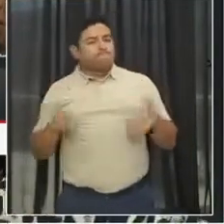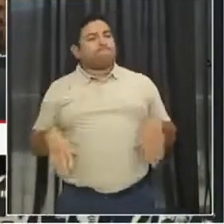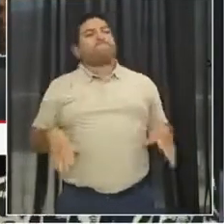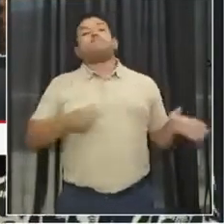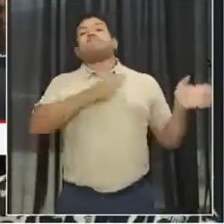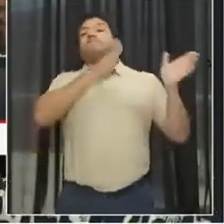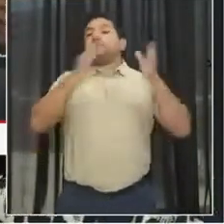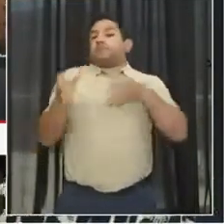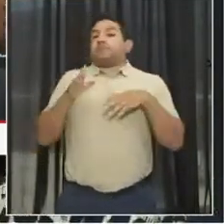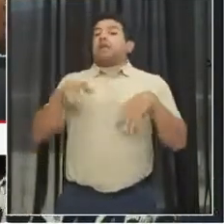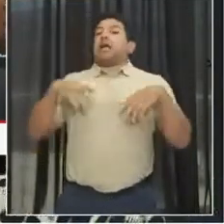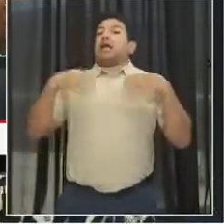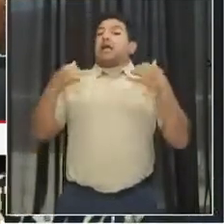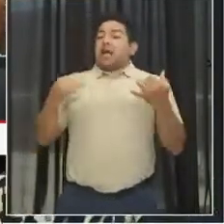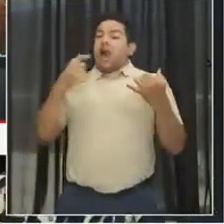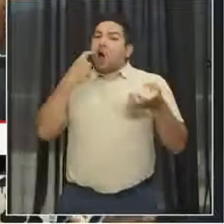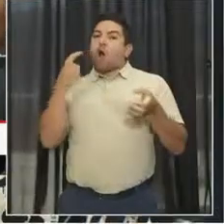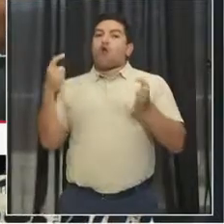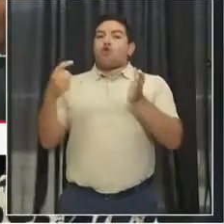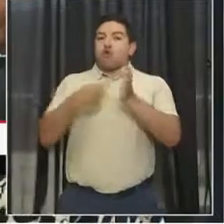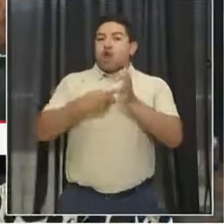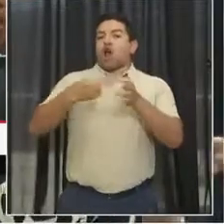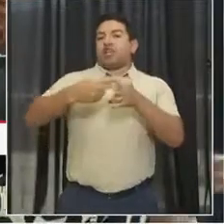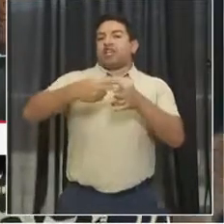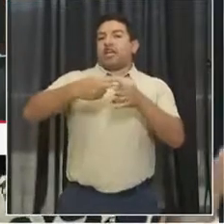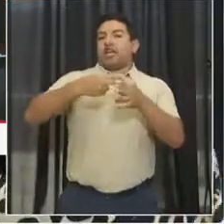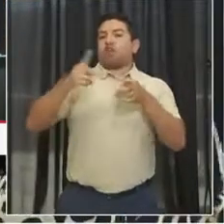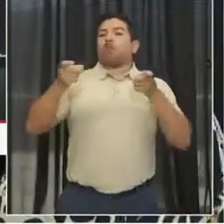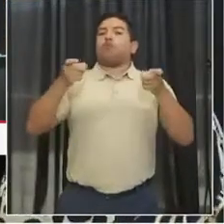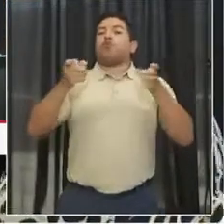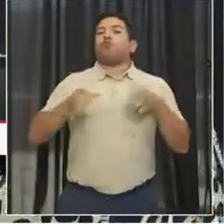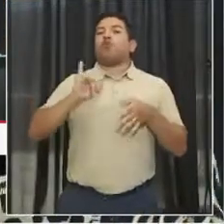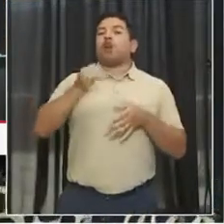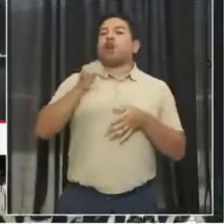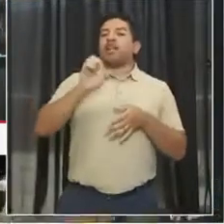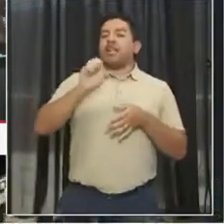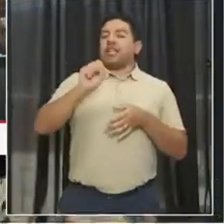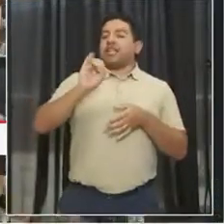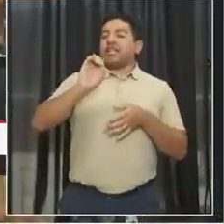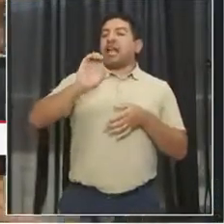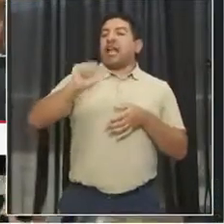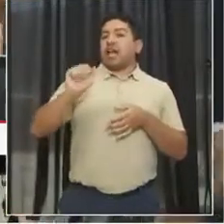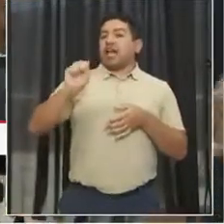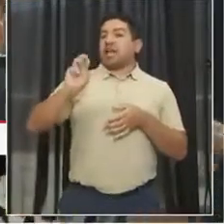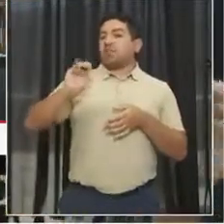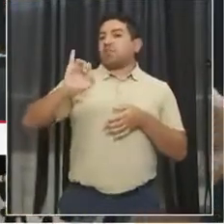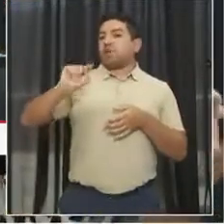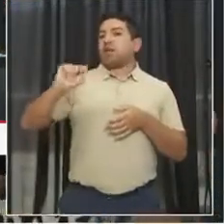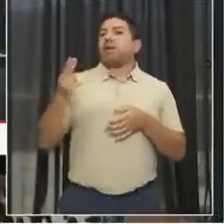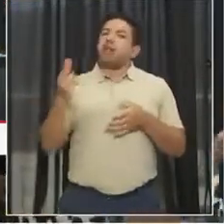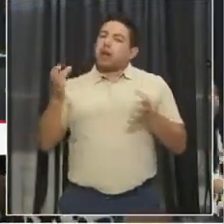acknowledge our interim director, who you just heard from, Jessica Smith. So give her a big round of applause.